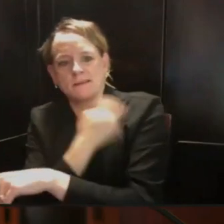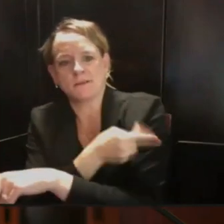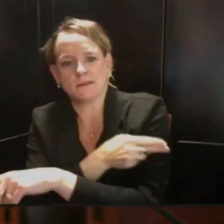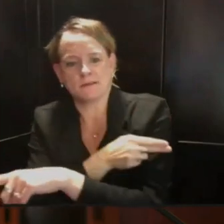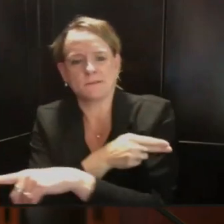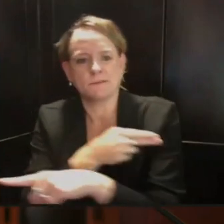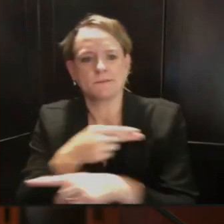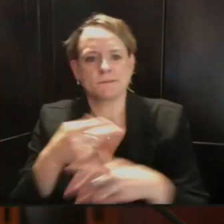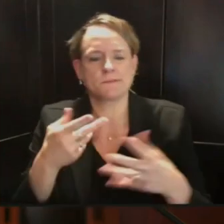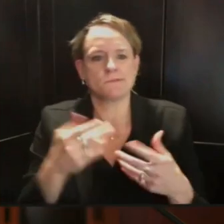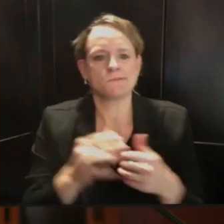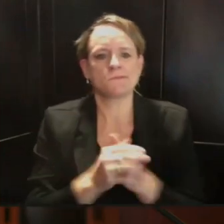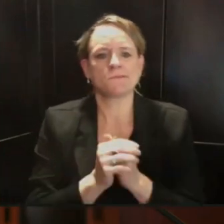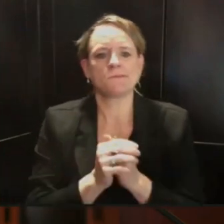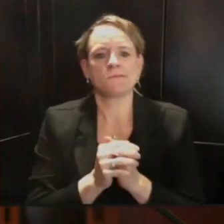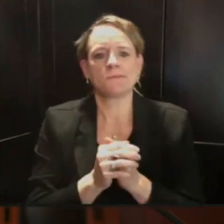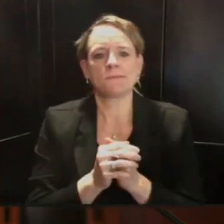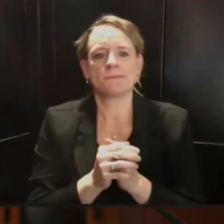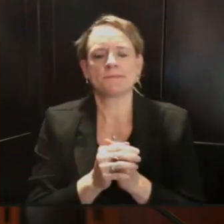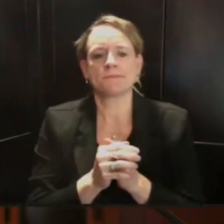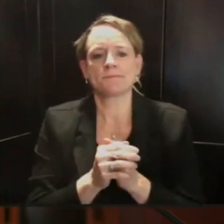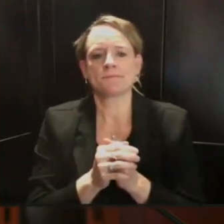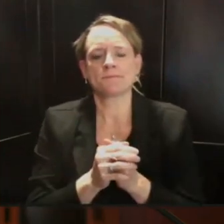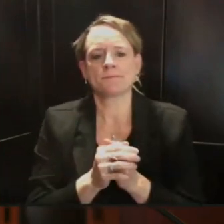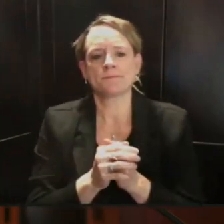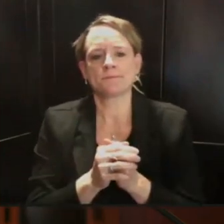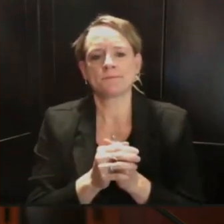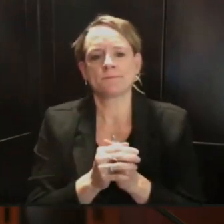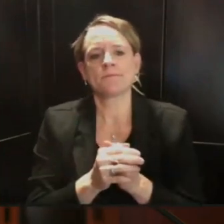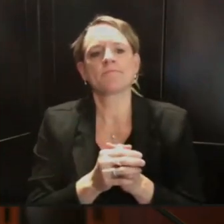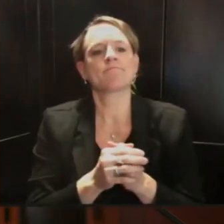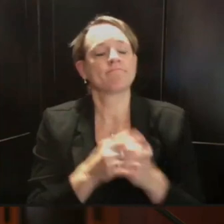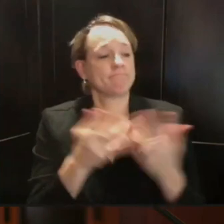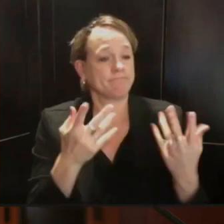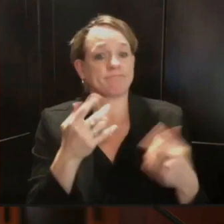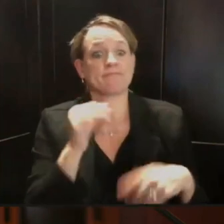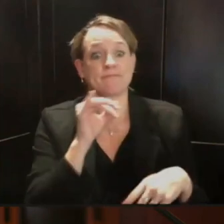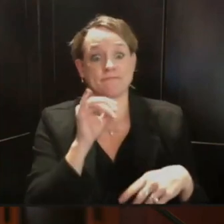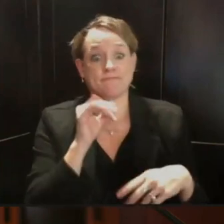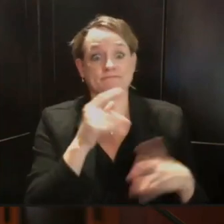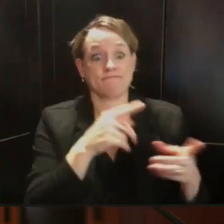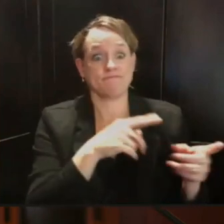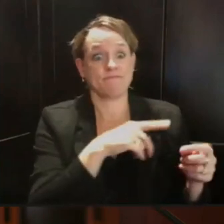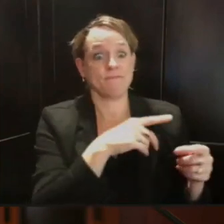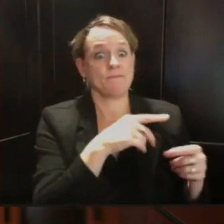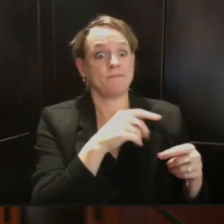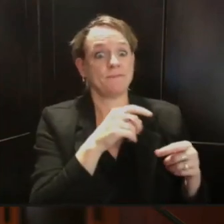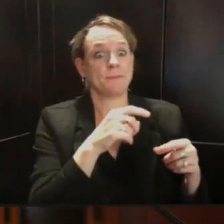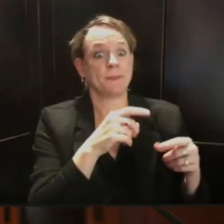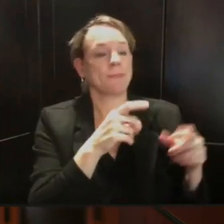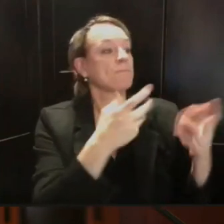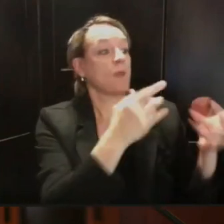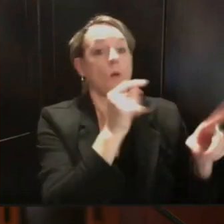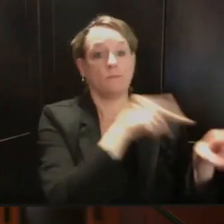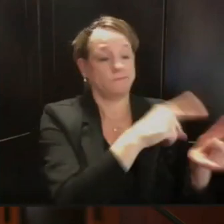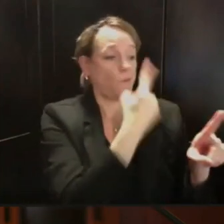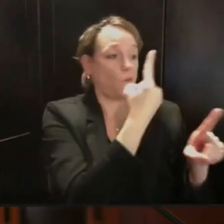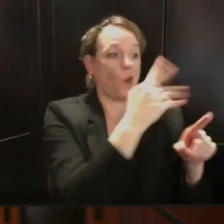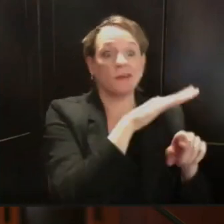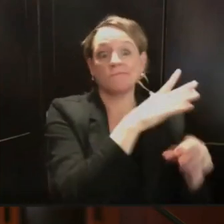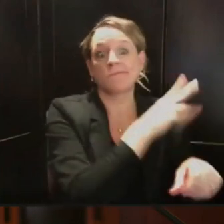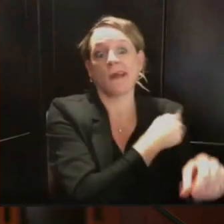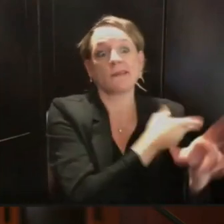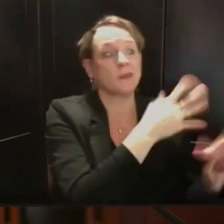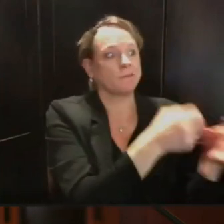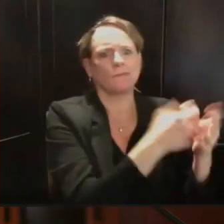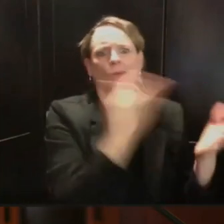systems and then you think about sharing across regions. And it is also why our alternate care facility